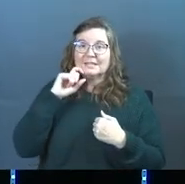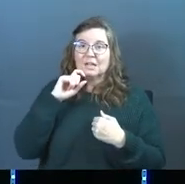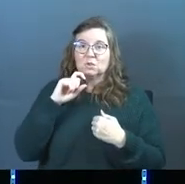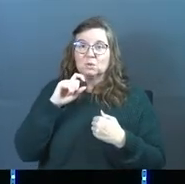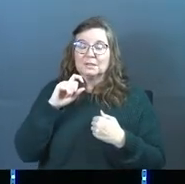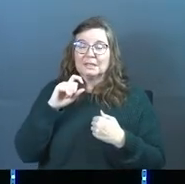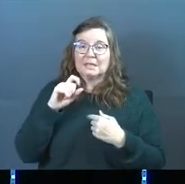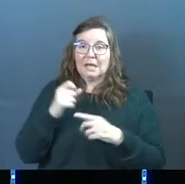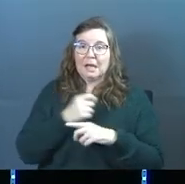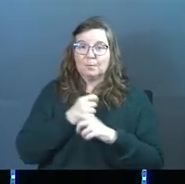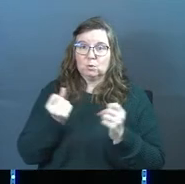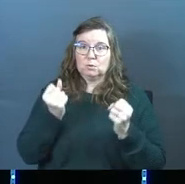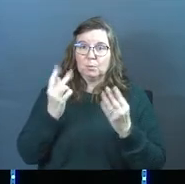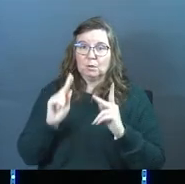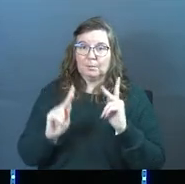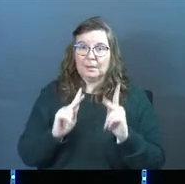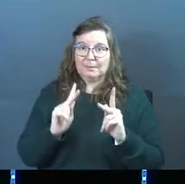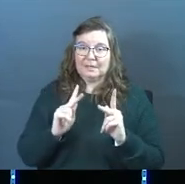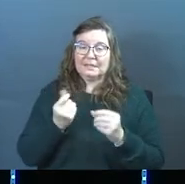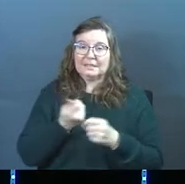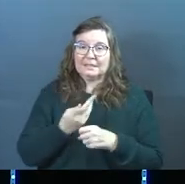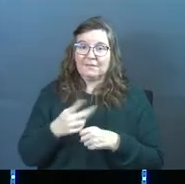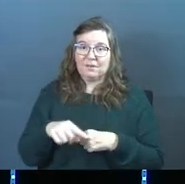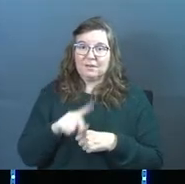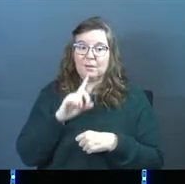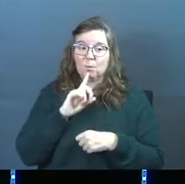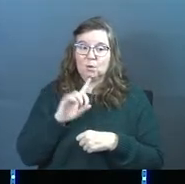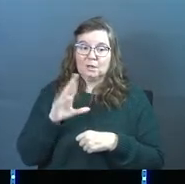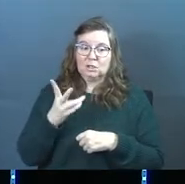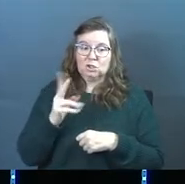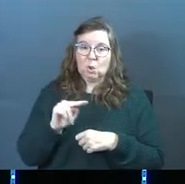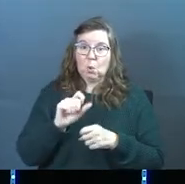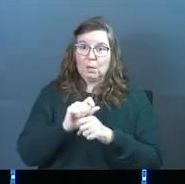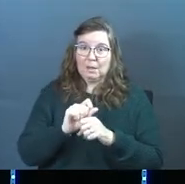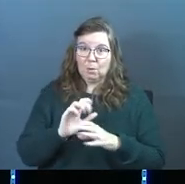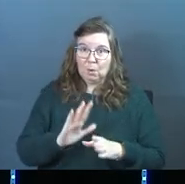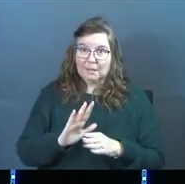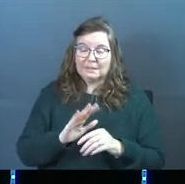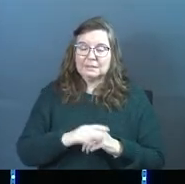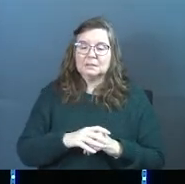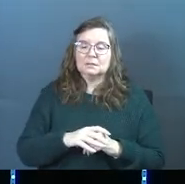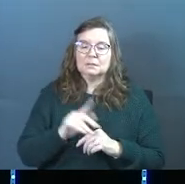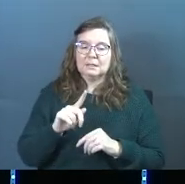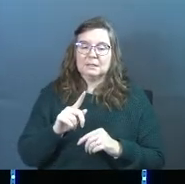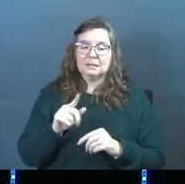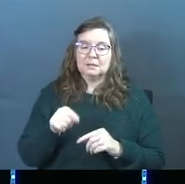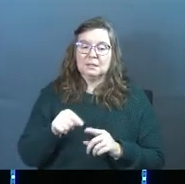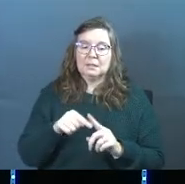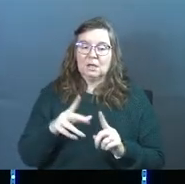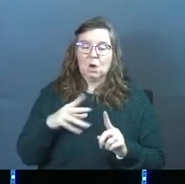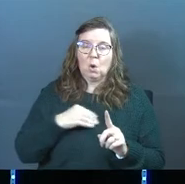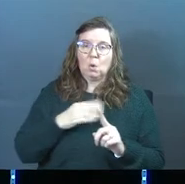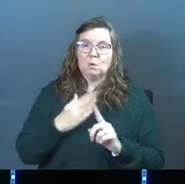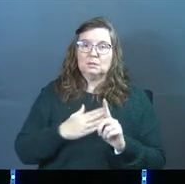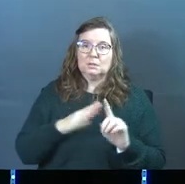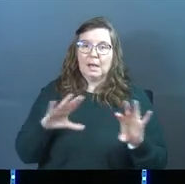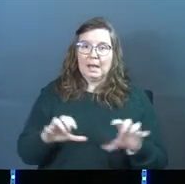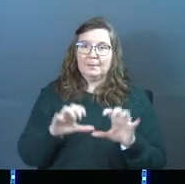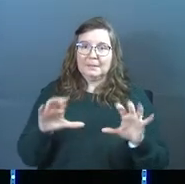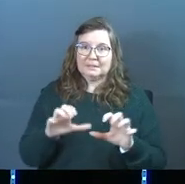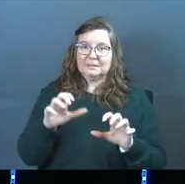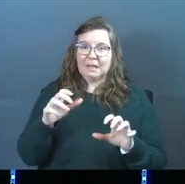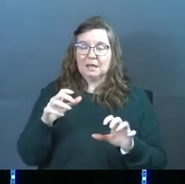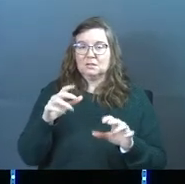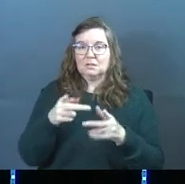abused multiple people. Several of them were his own employees. Turns out he owned some massage